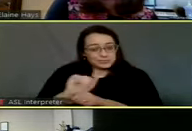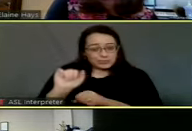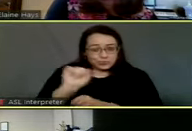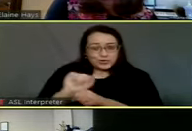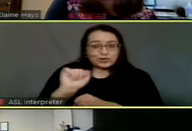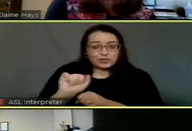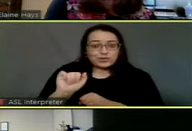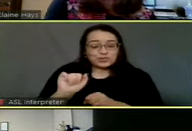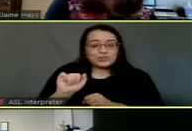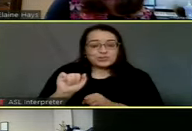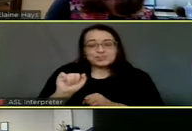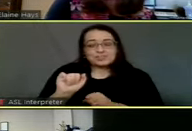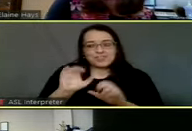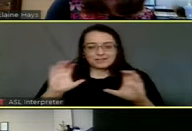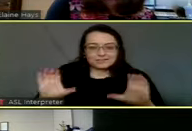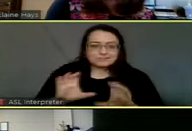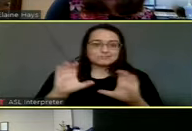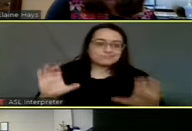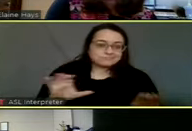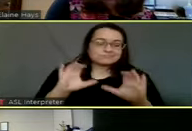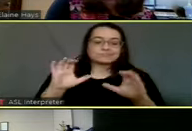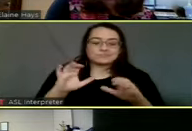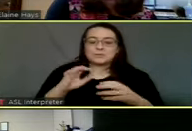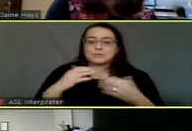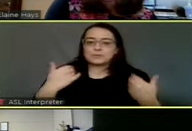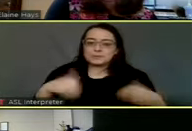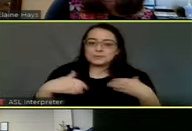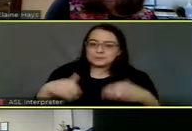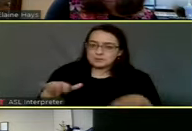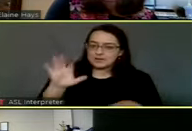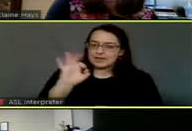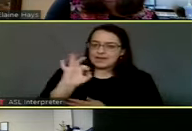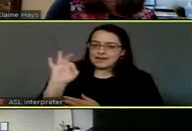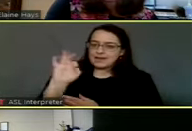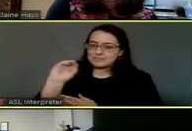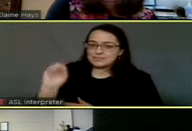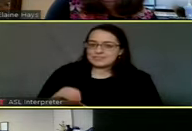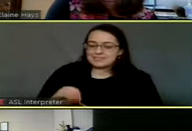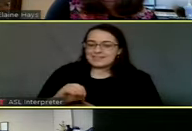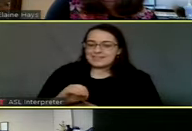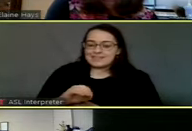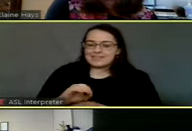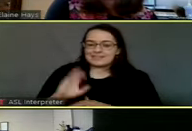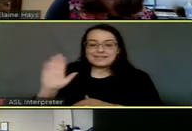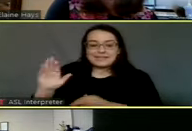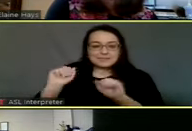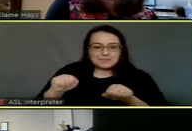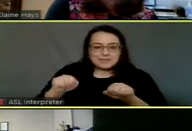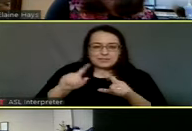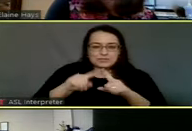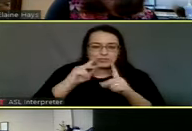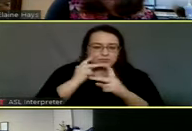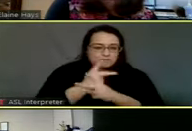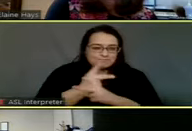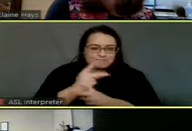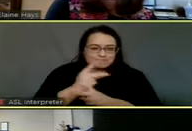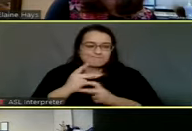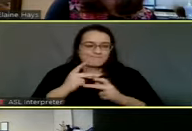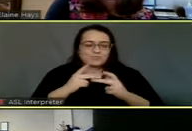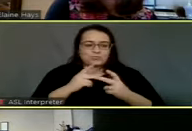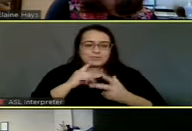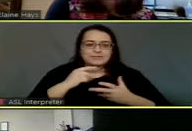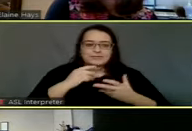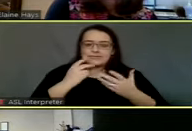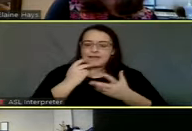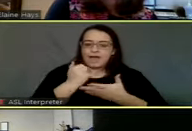the work that he does behind the scenes, 99%, um, his ability to execute and get things done